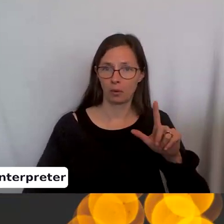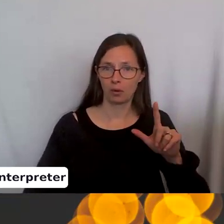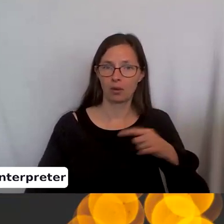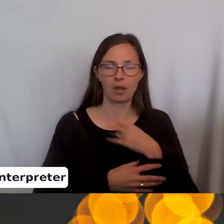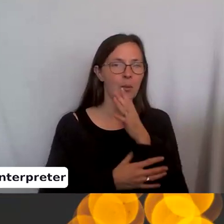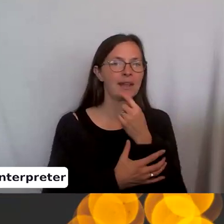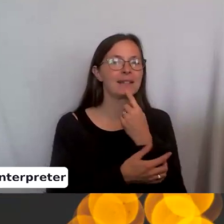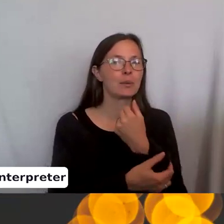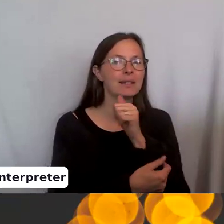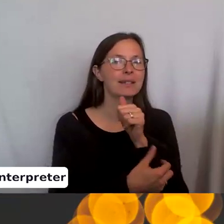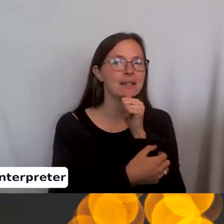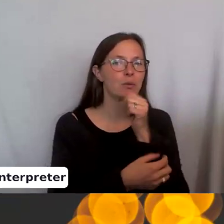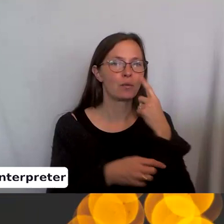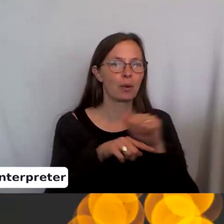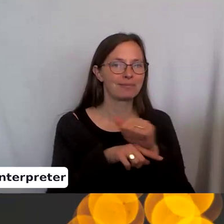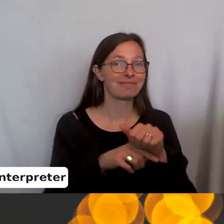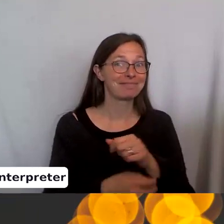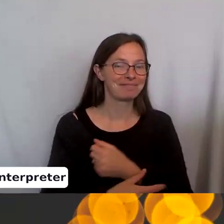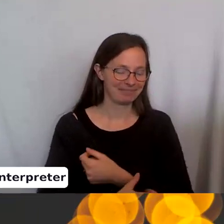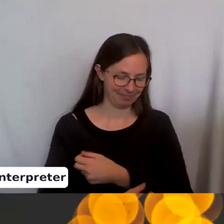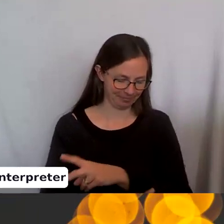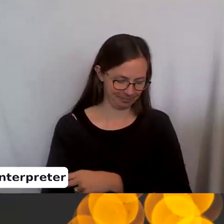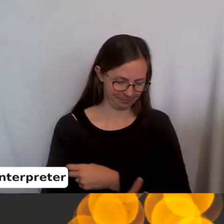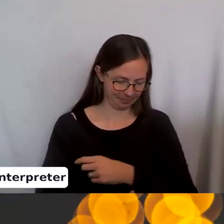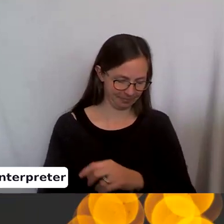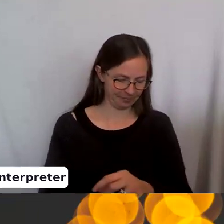you the secret to practicing. Okay. So.